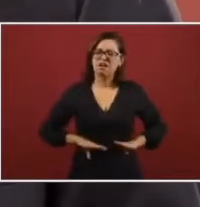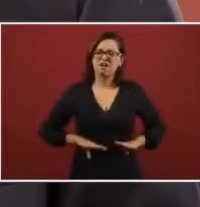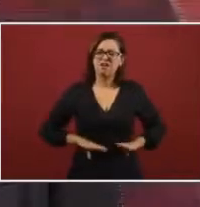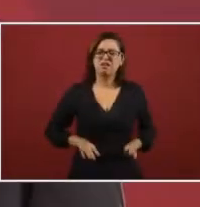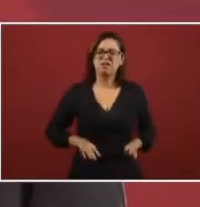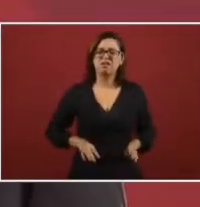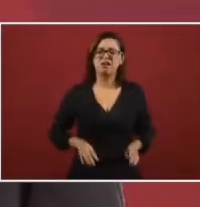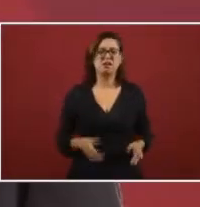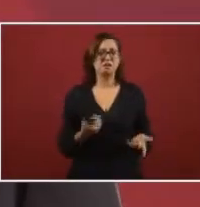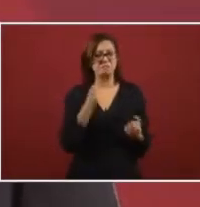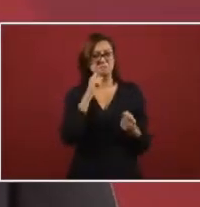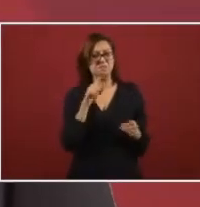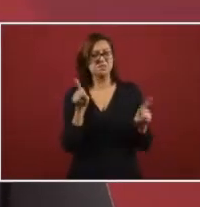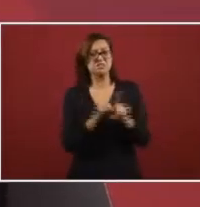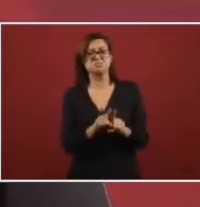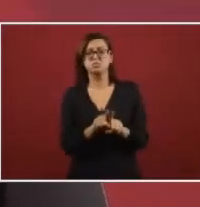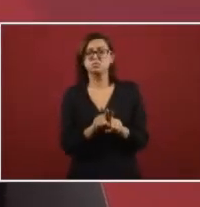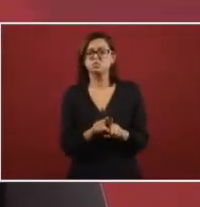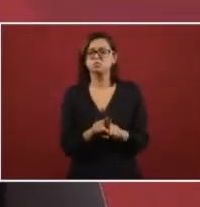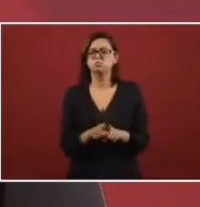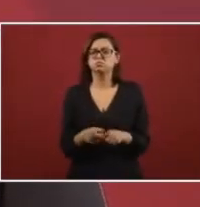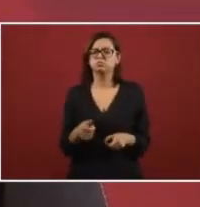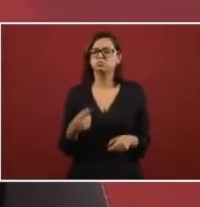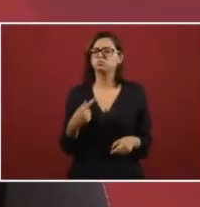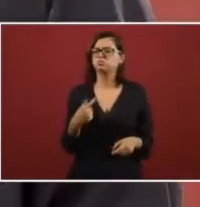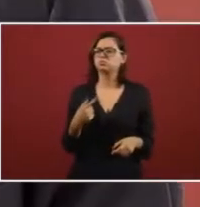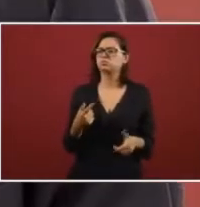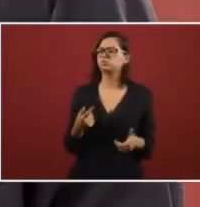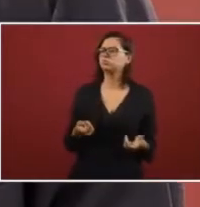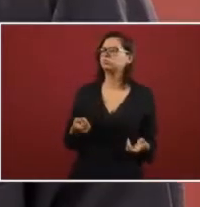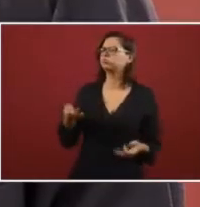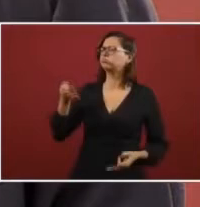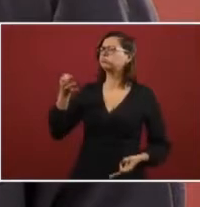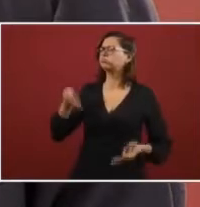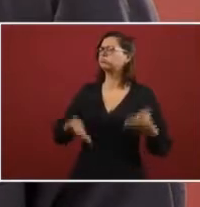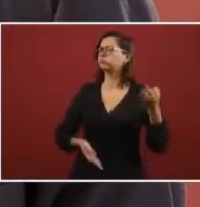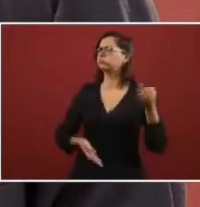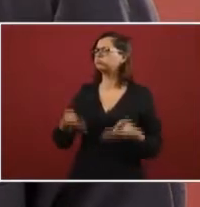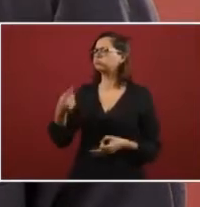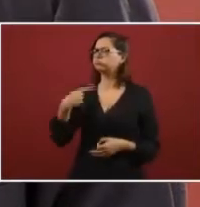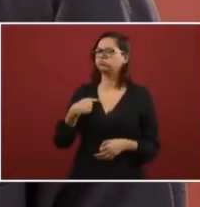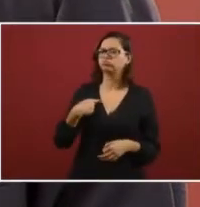they used to pose themselves as judges.